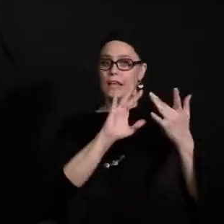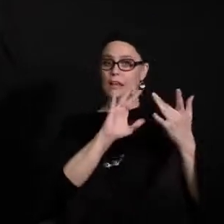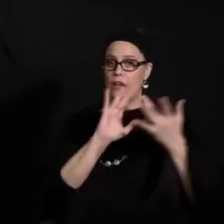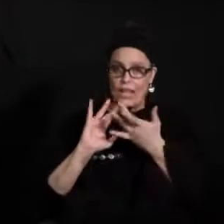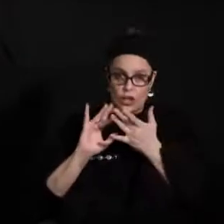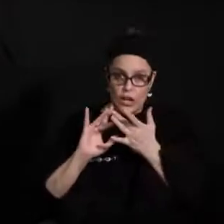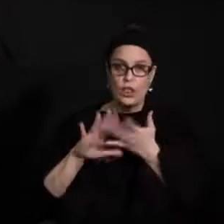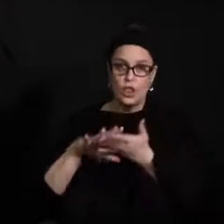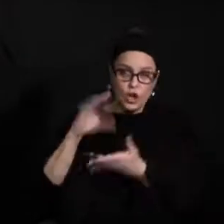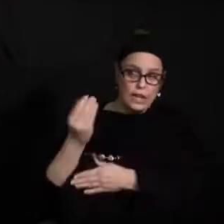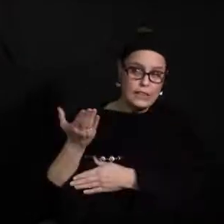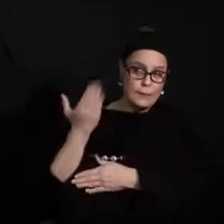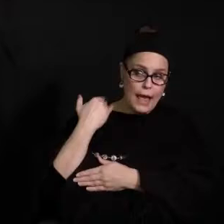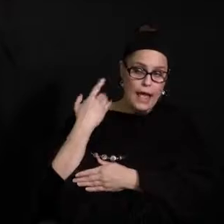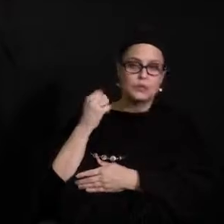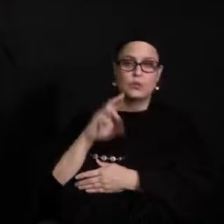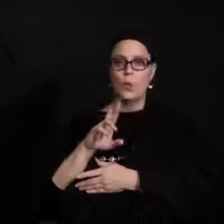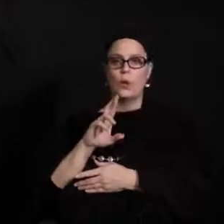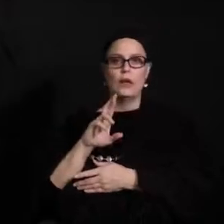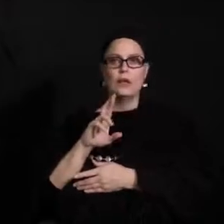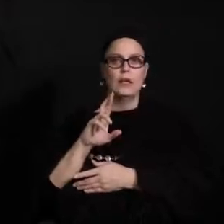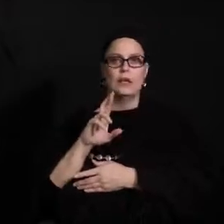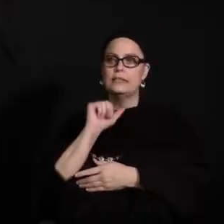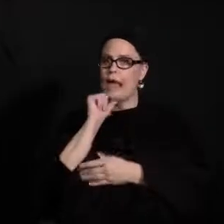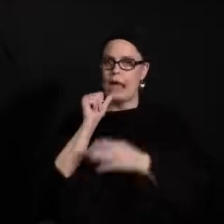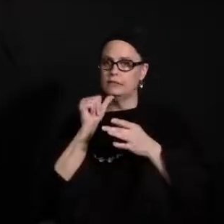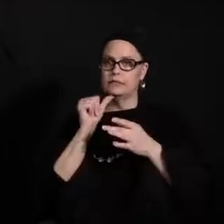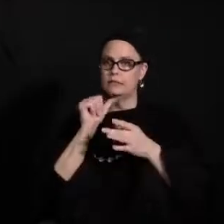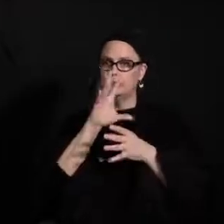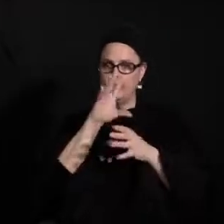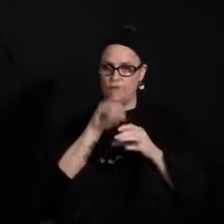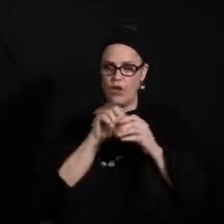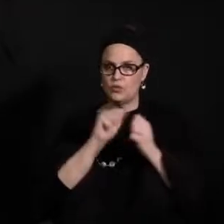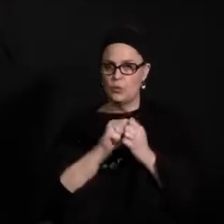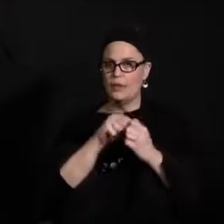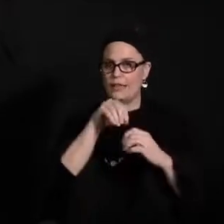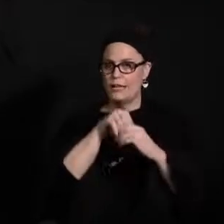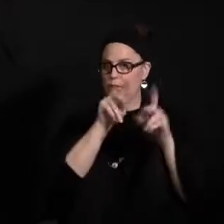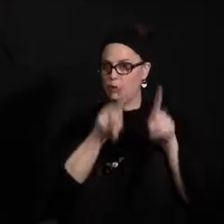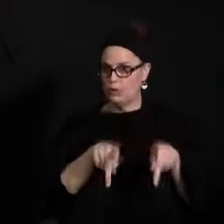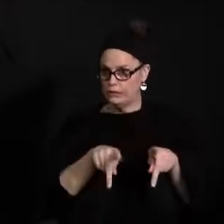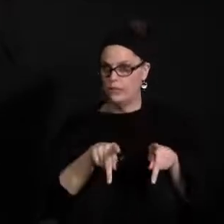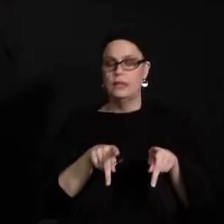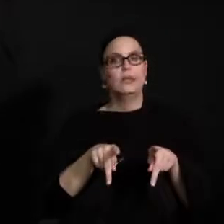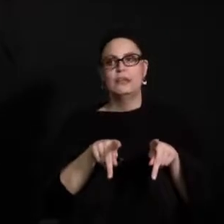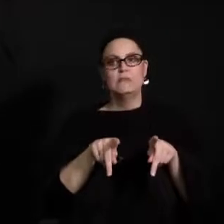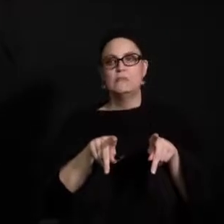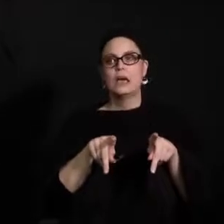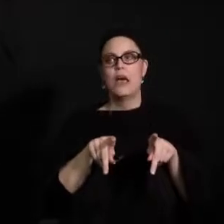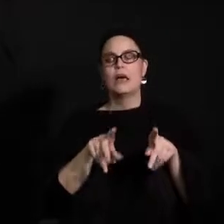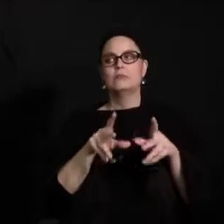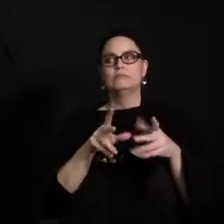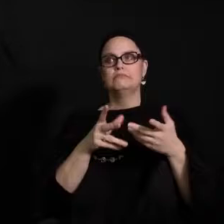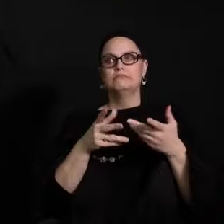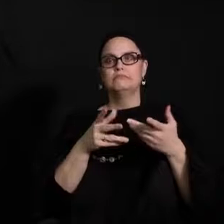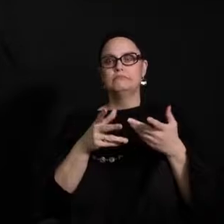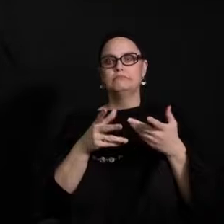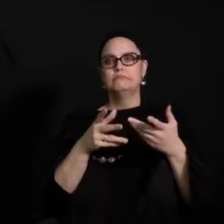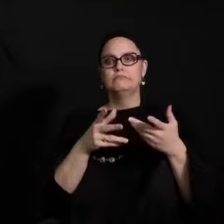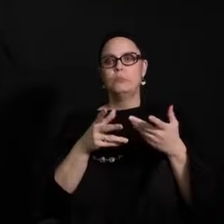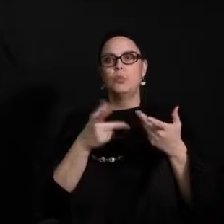past or to opt out of in-person is not of material right now, we want you to choose